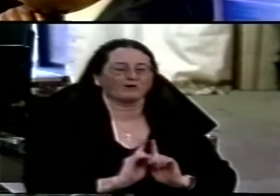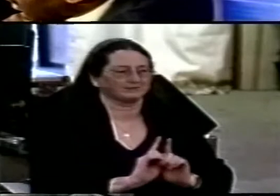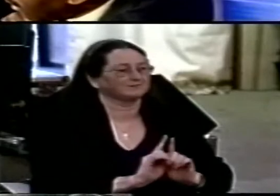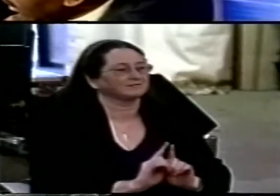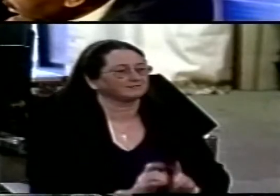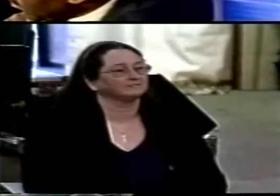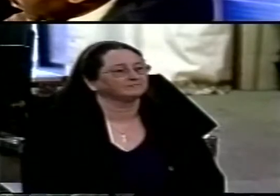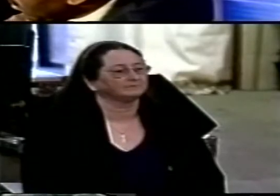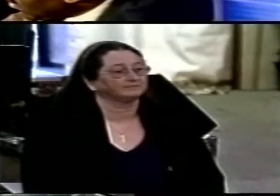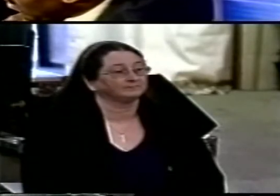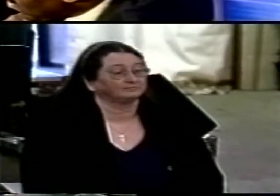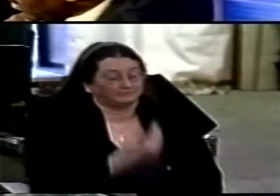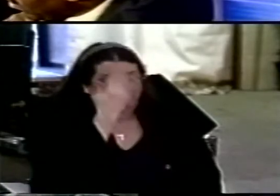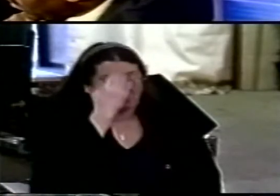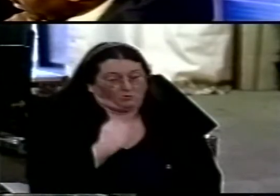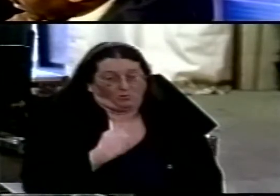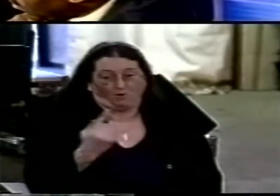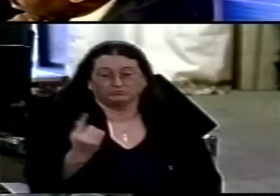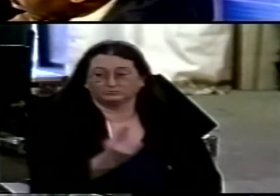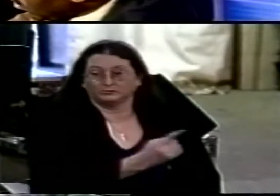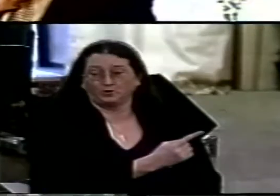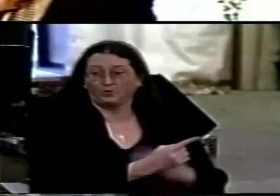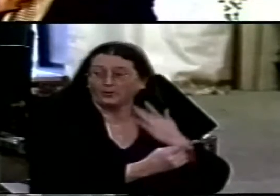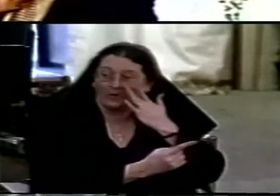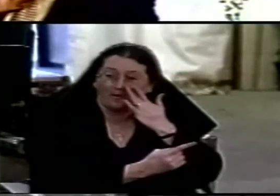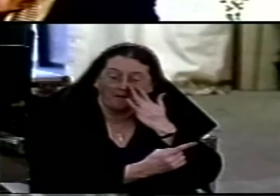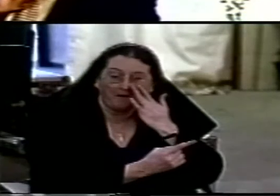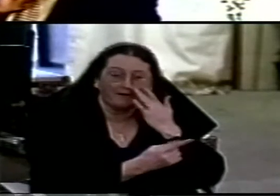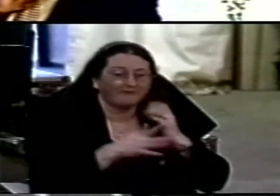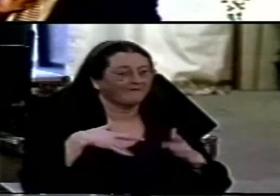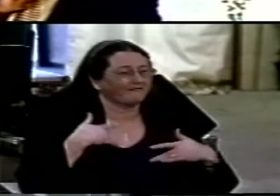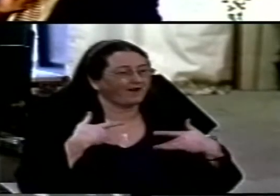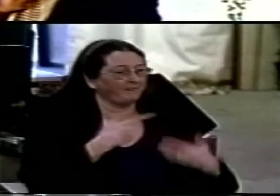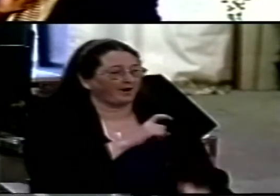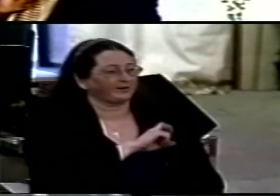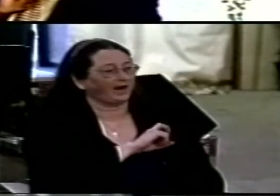now I don't know what you made of the Toronto phenomena